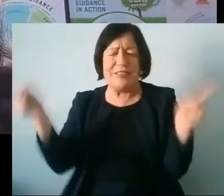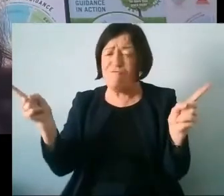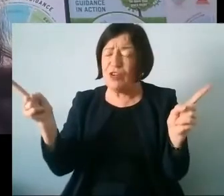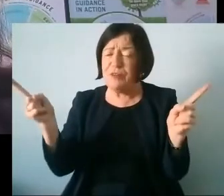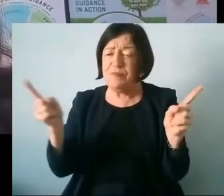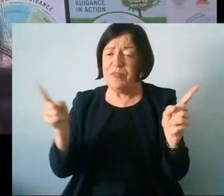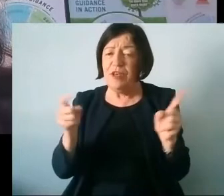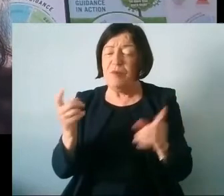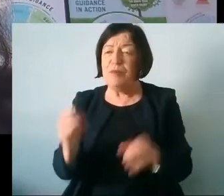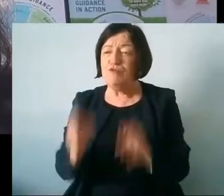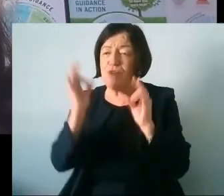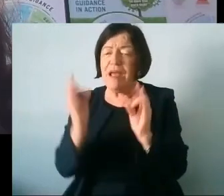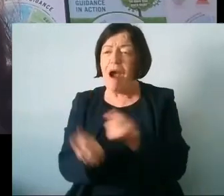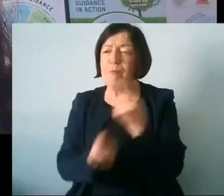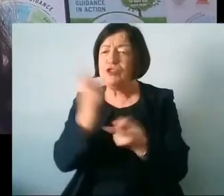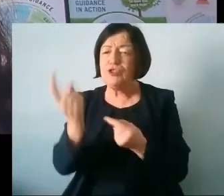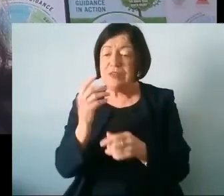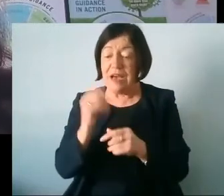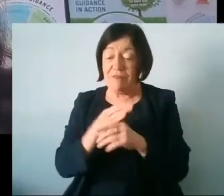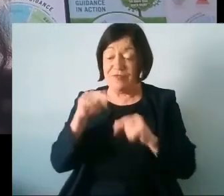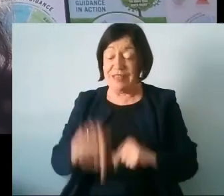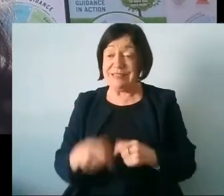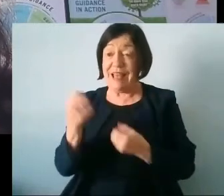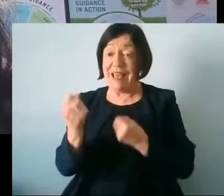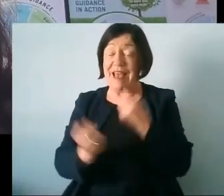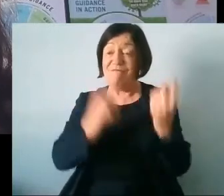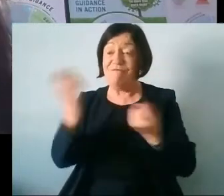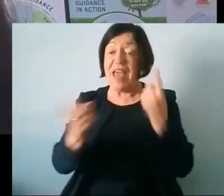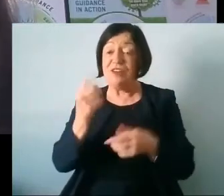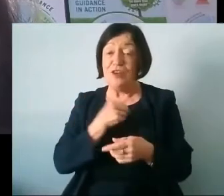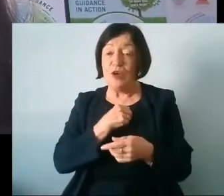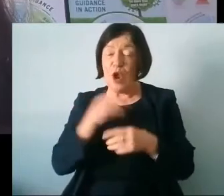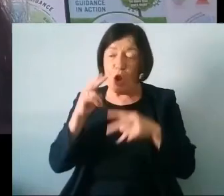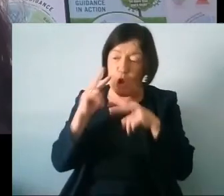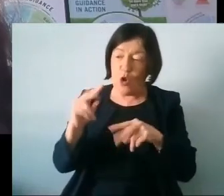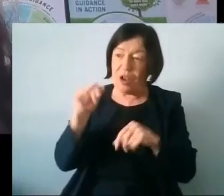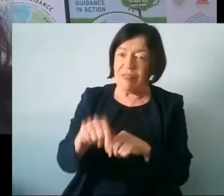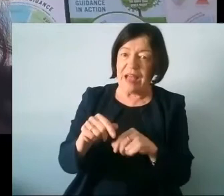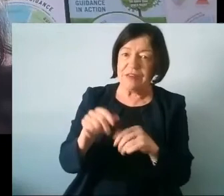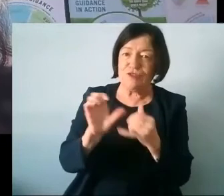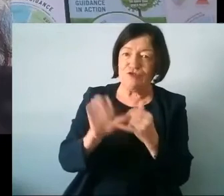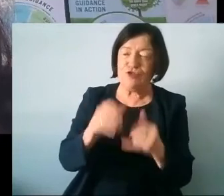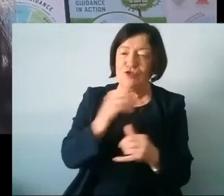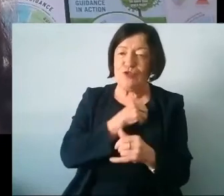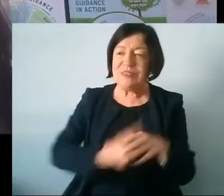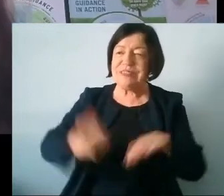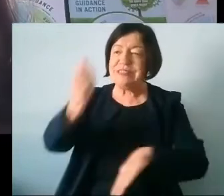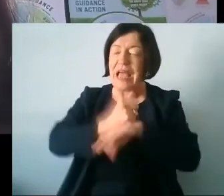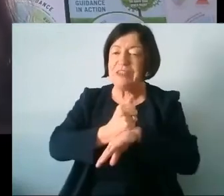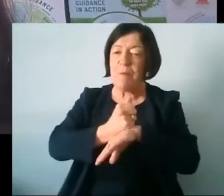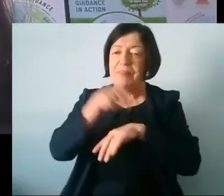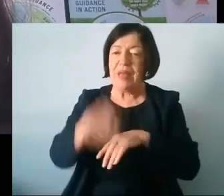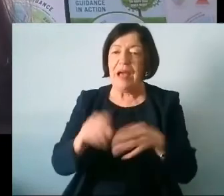a wonderful opportunity as a result of this event to potentially look at that opportunity to set up that sort of